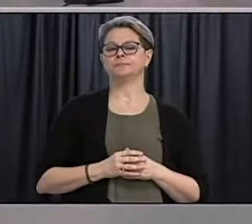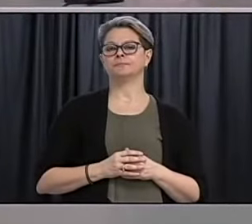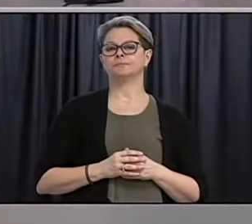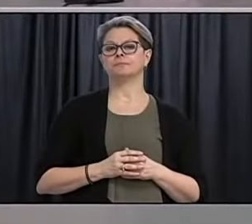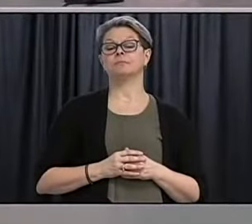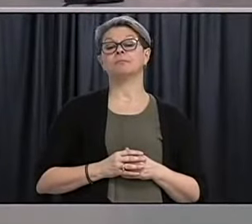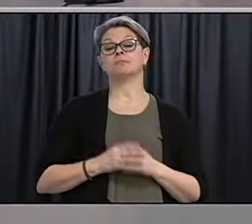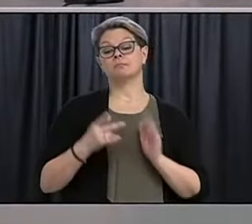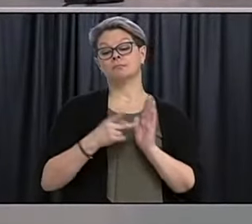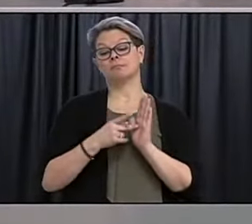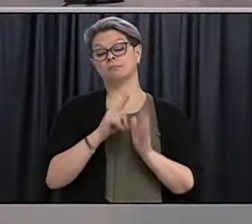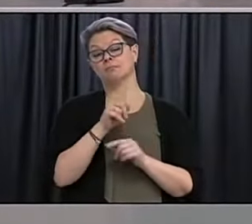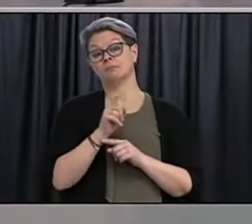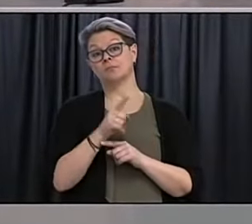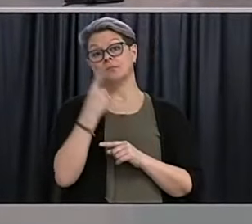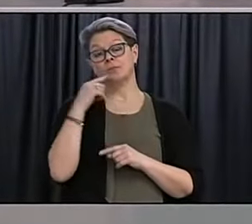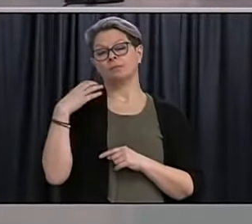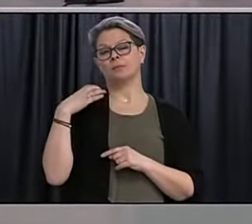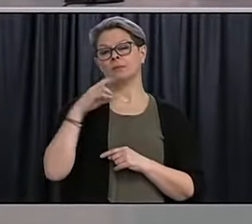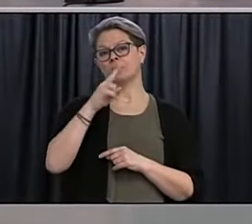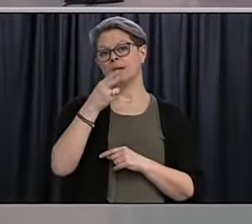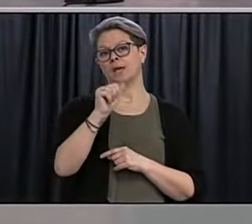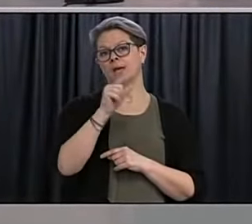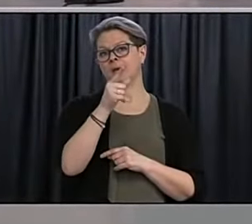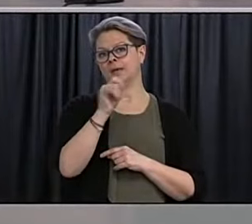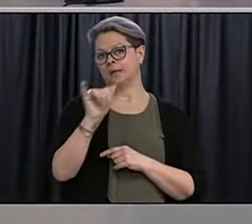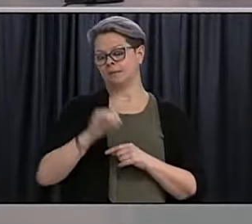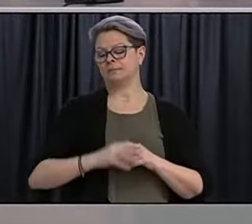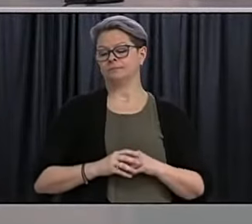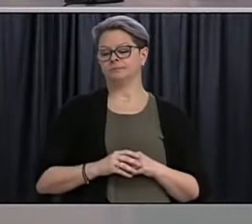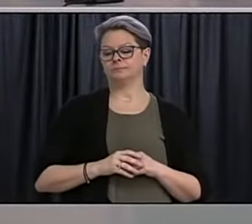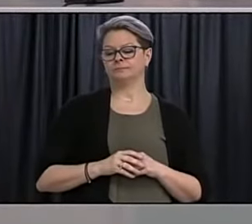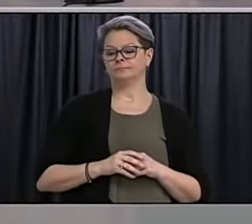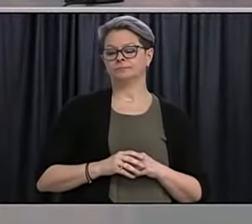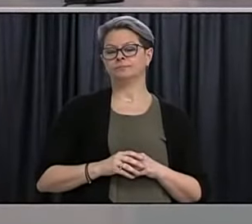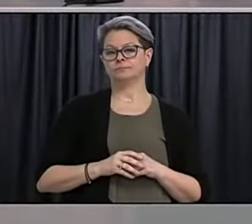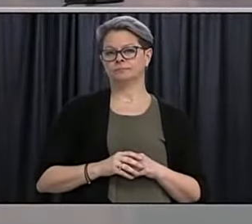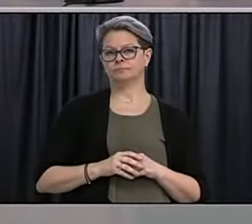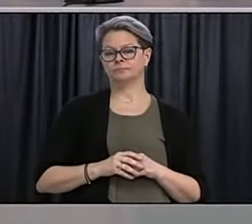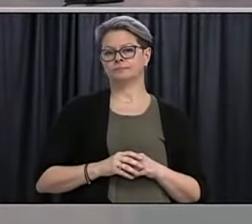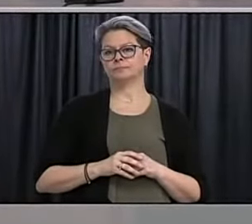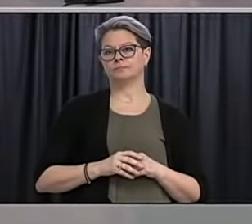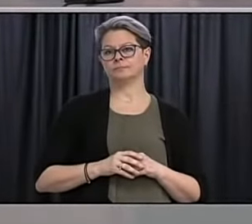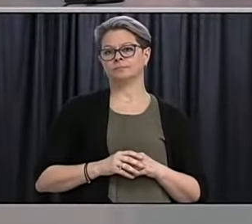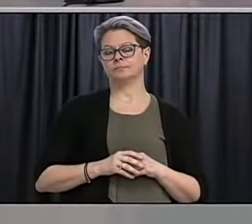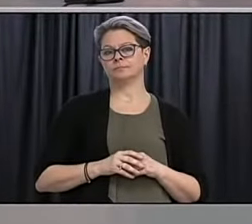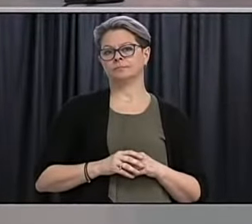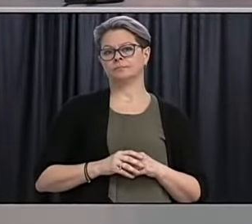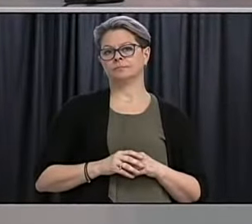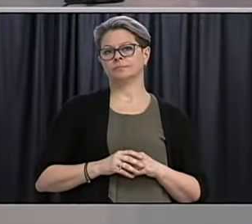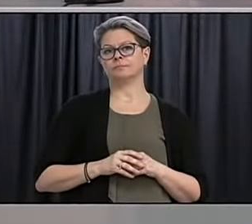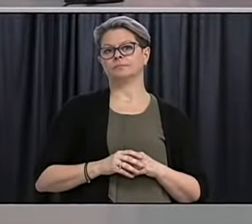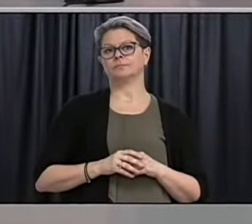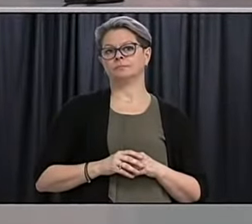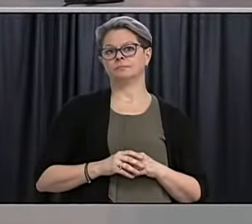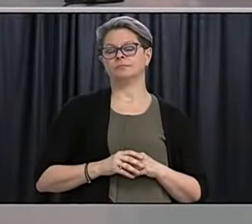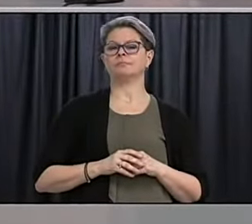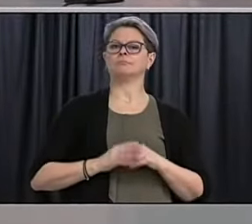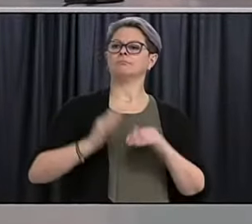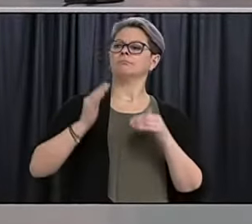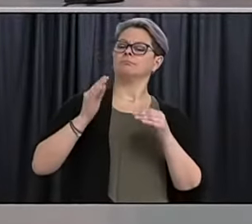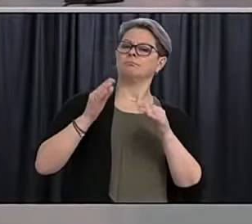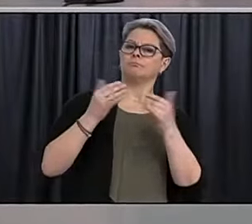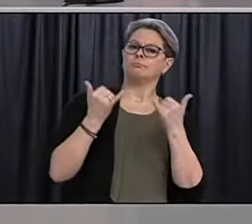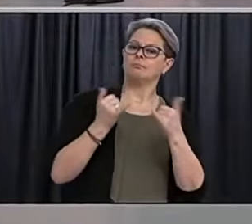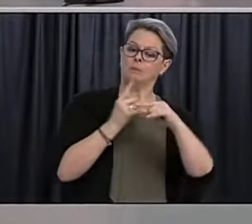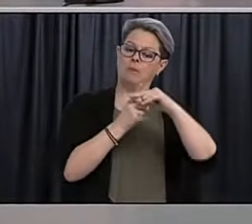And my follow-up question is for Minister Hagee. With the cases that we're seeing dropping, why is the health system still cancelling routine